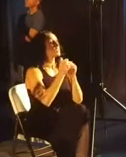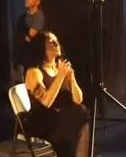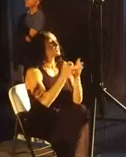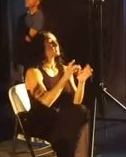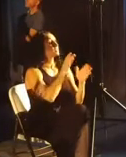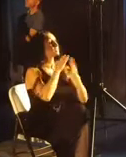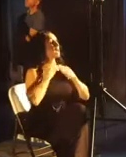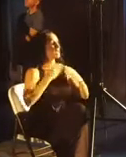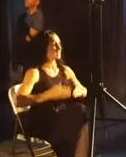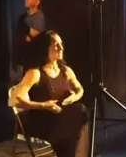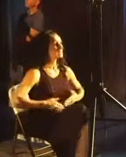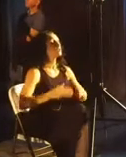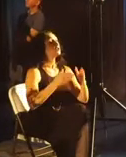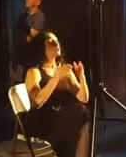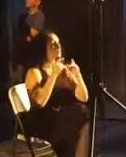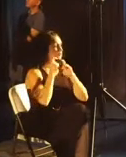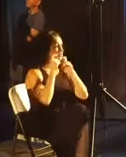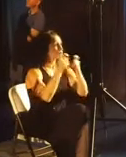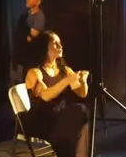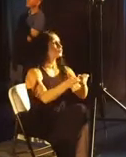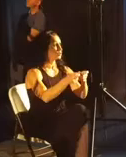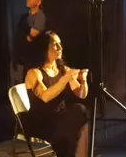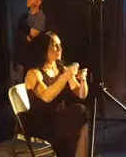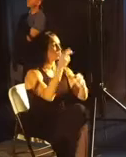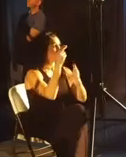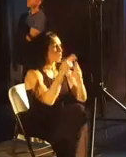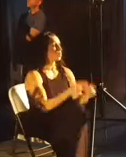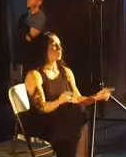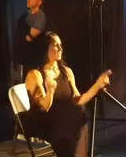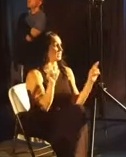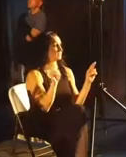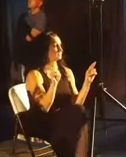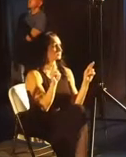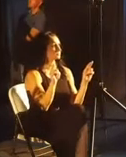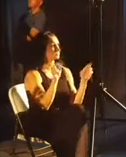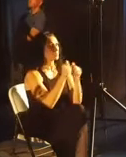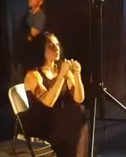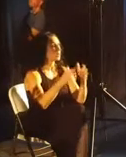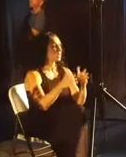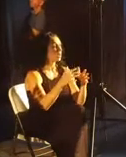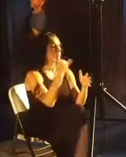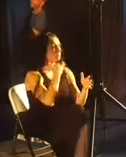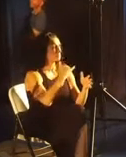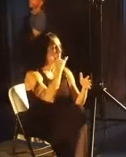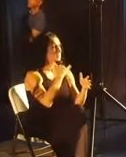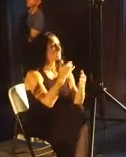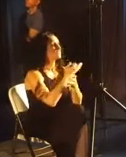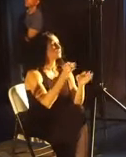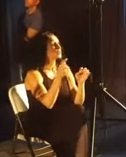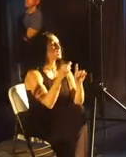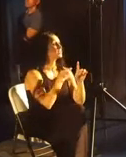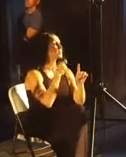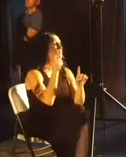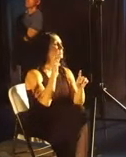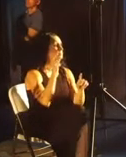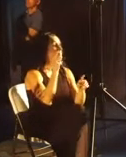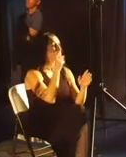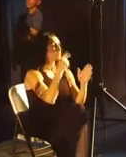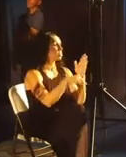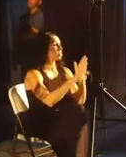death to present you holy in his sight, without blemish and free from accusation, if you continue in your faith,